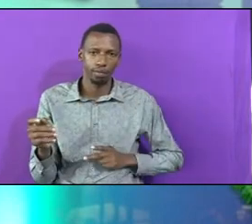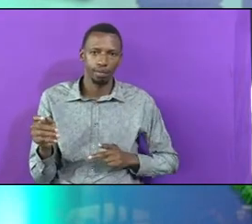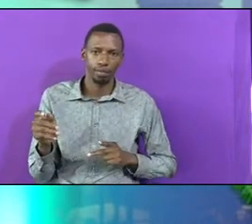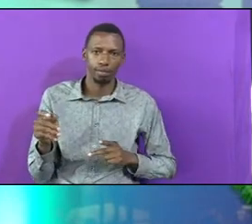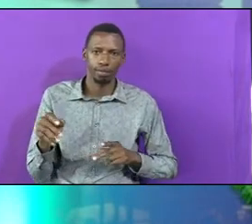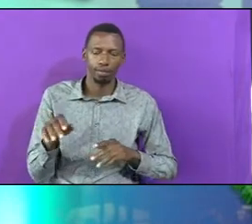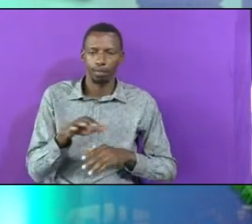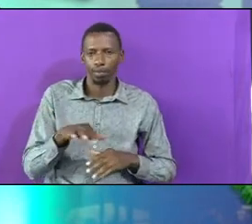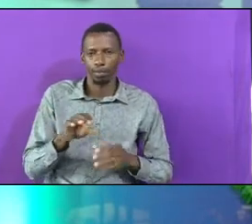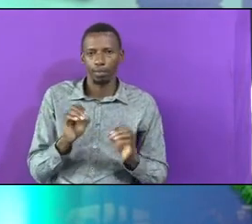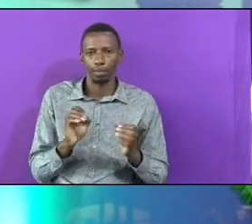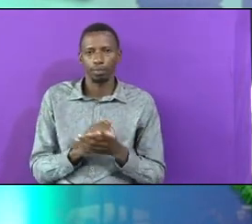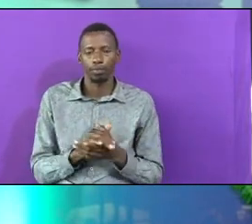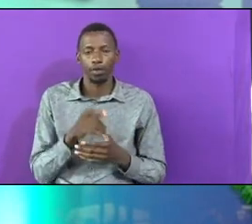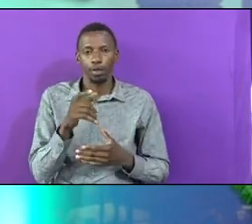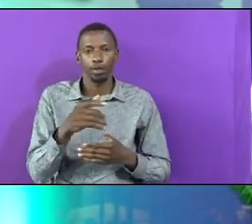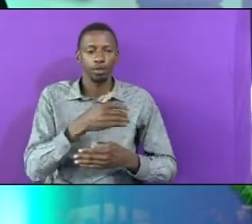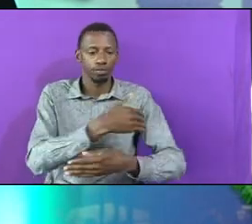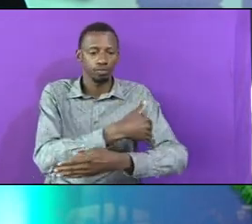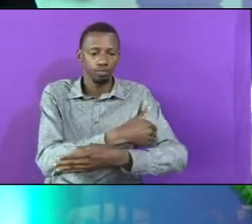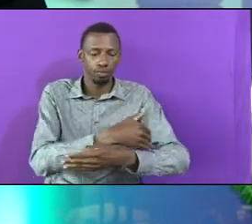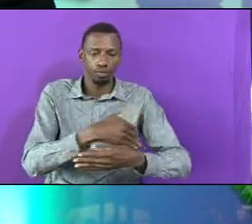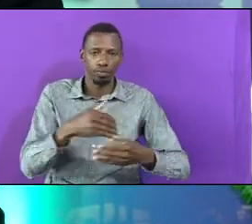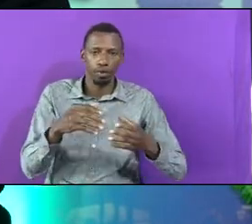The Territory Is Expanding